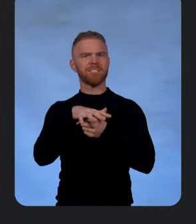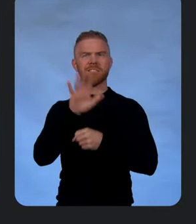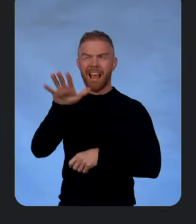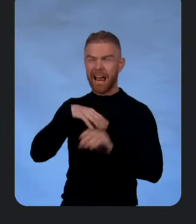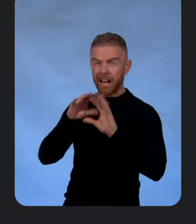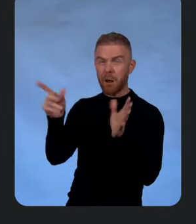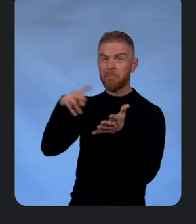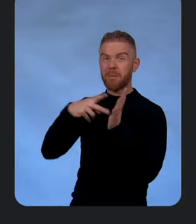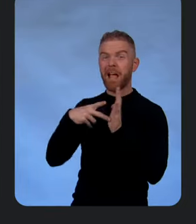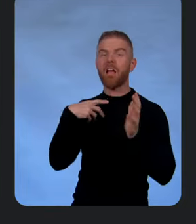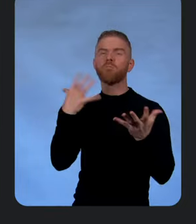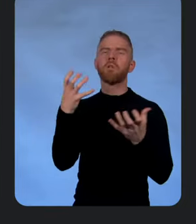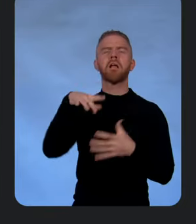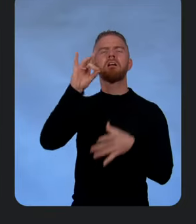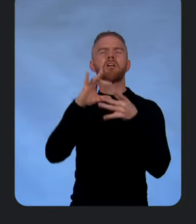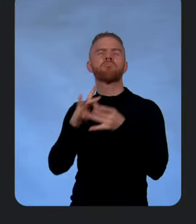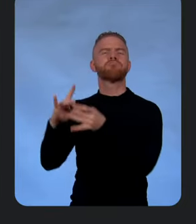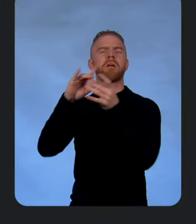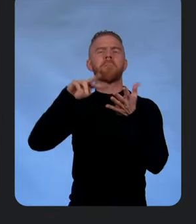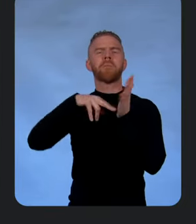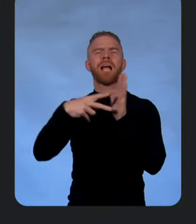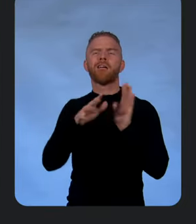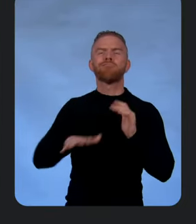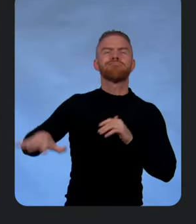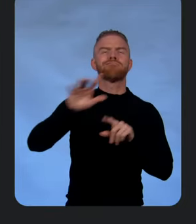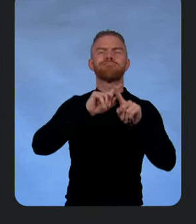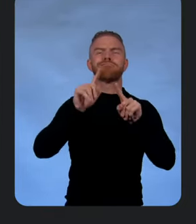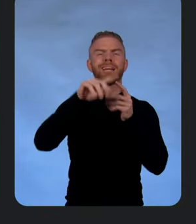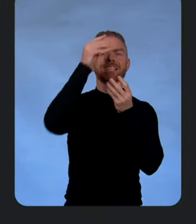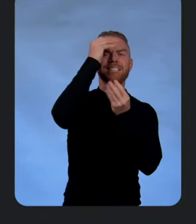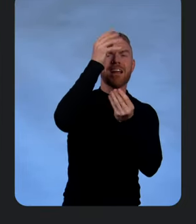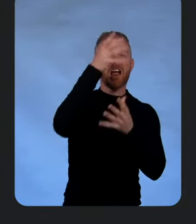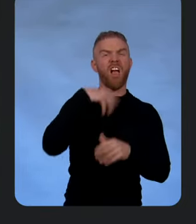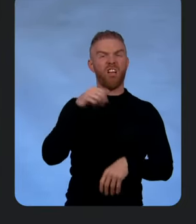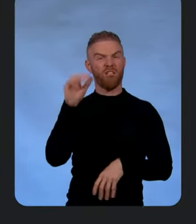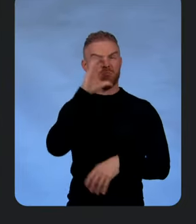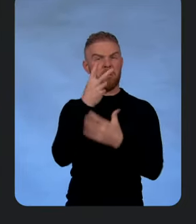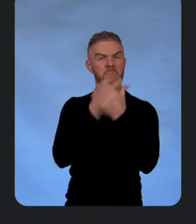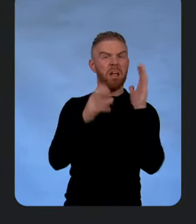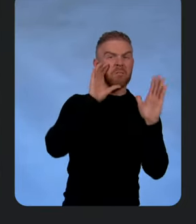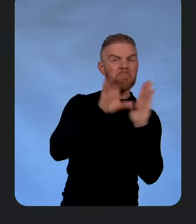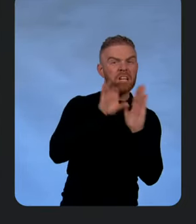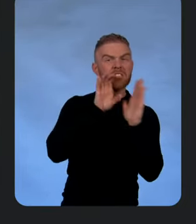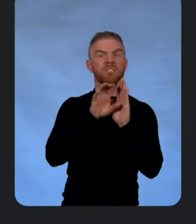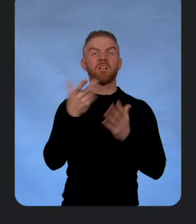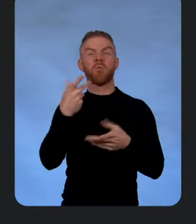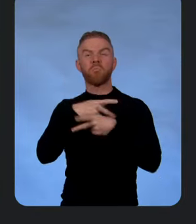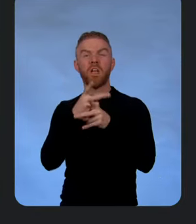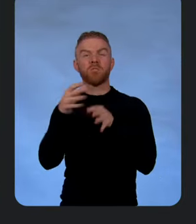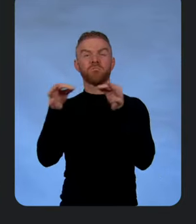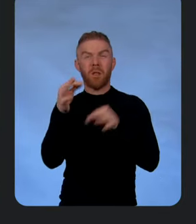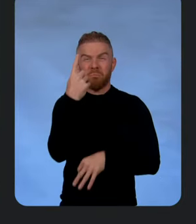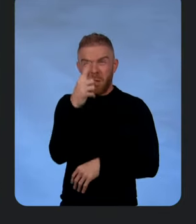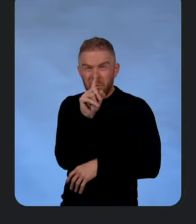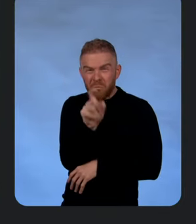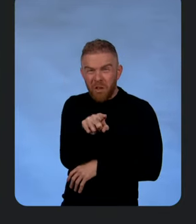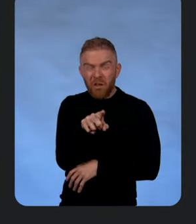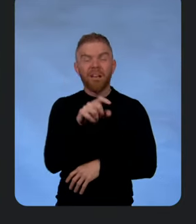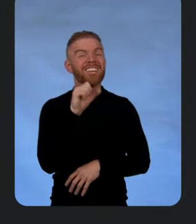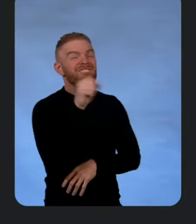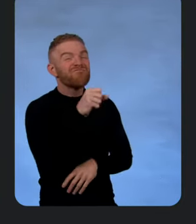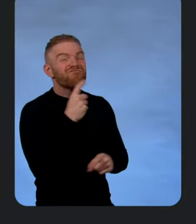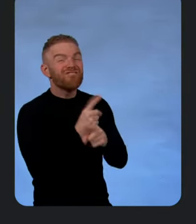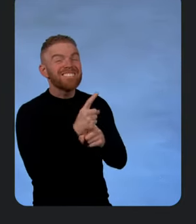related meaning across data, I can kind of search across images and those product descriptions in a single query. You got it. I learned quick.